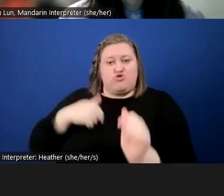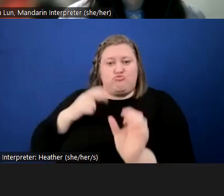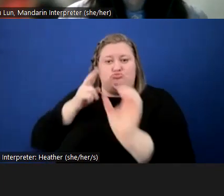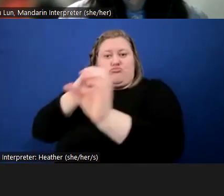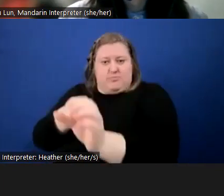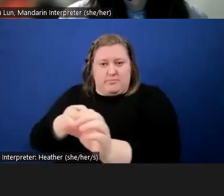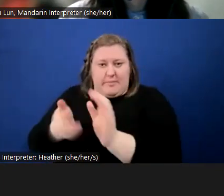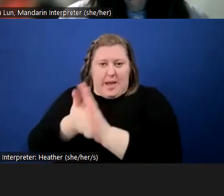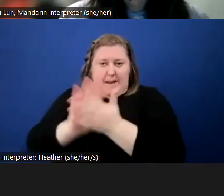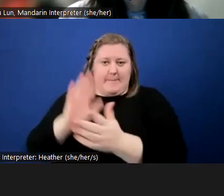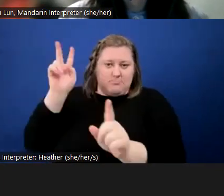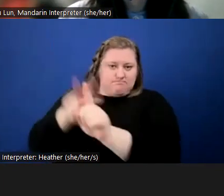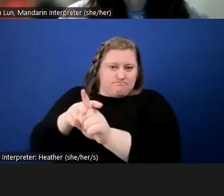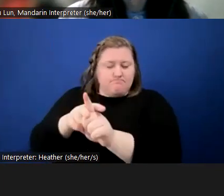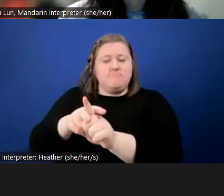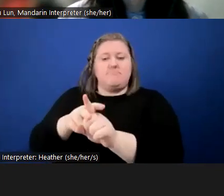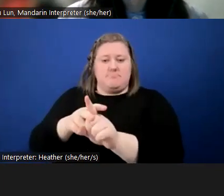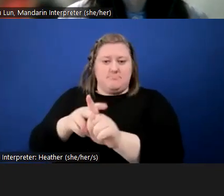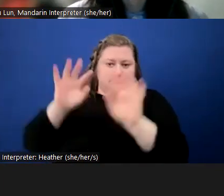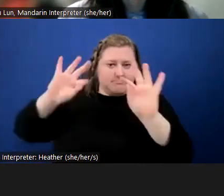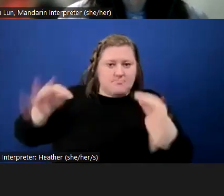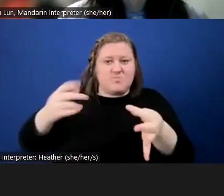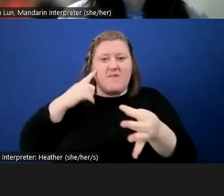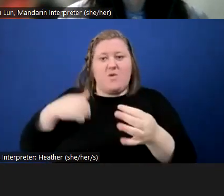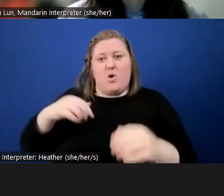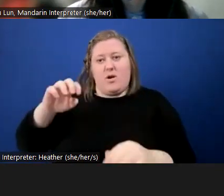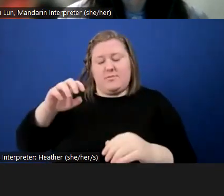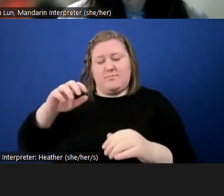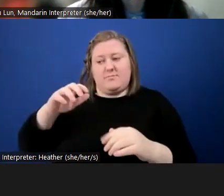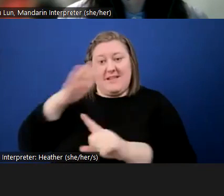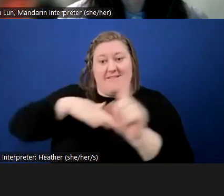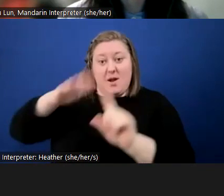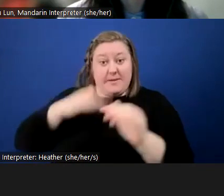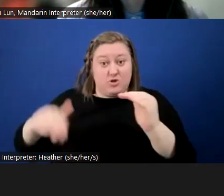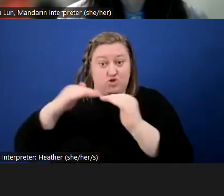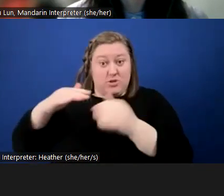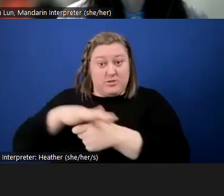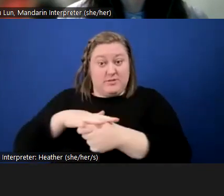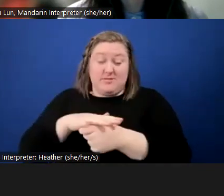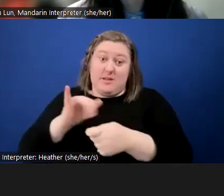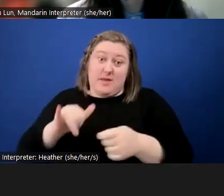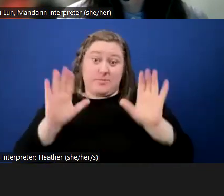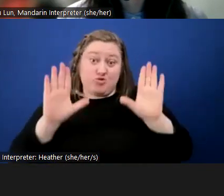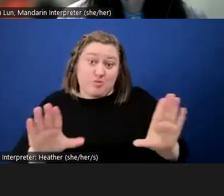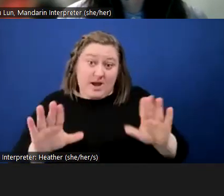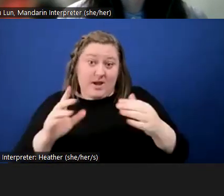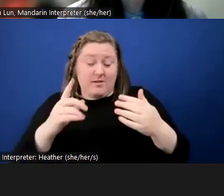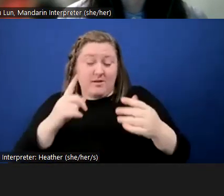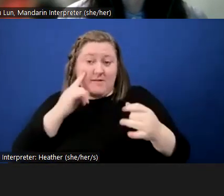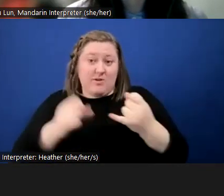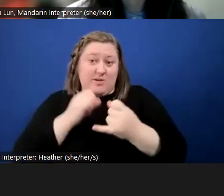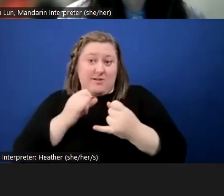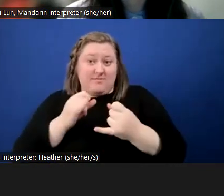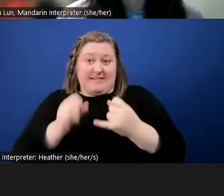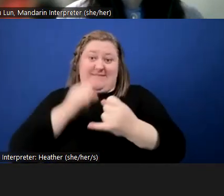designated as an environmental justice population. It would be great for the final environmental justice strategy